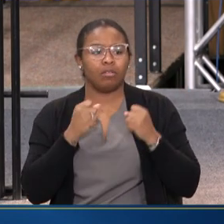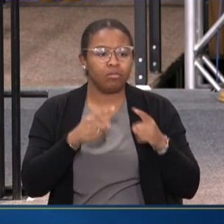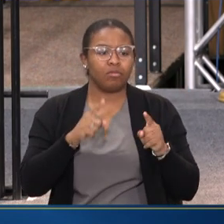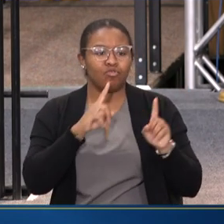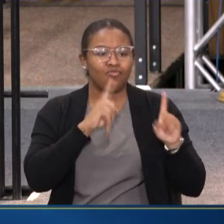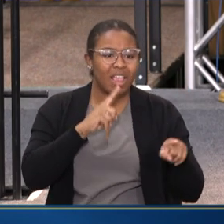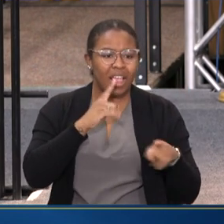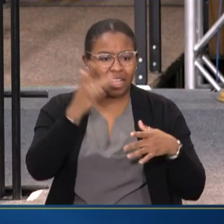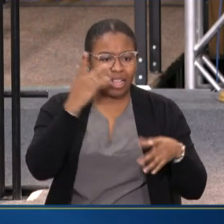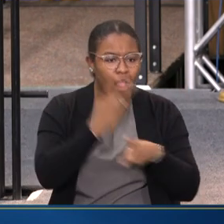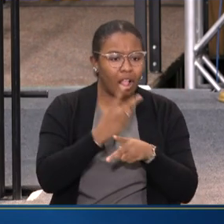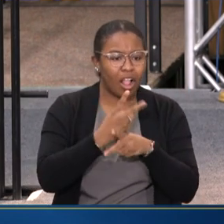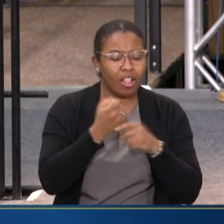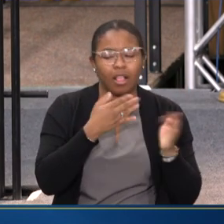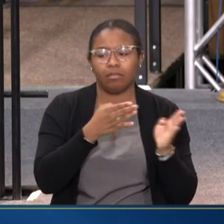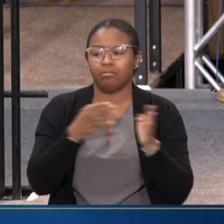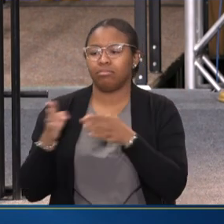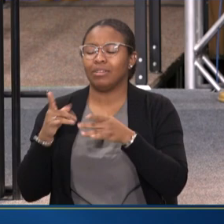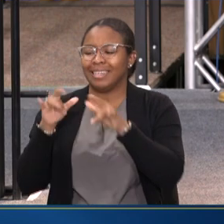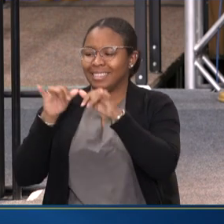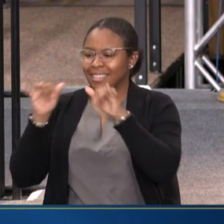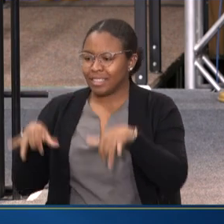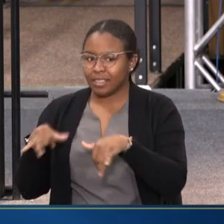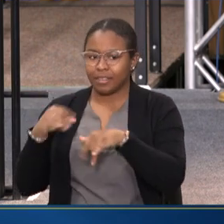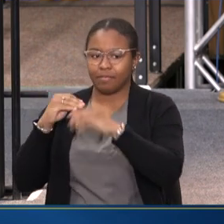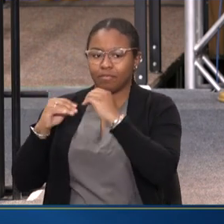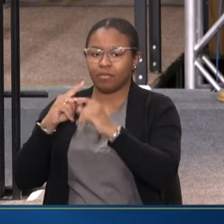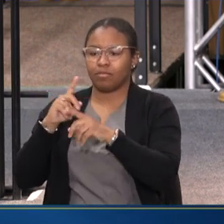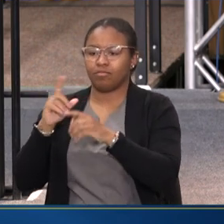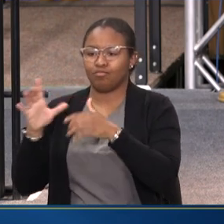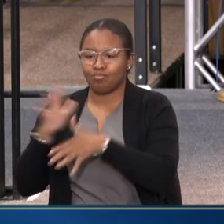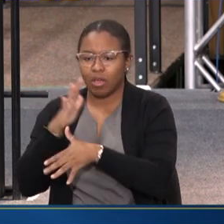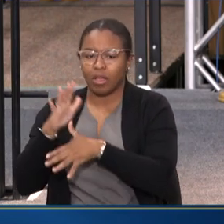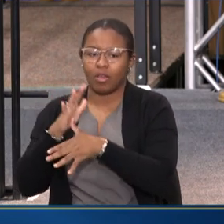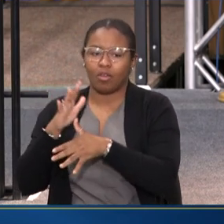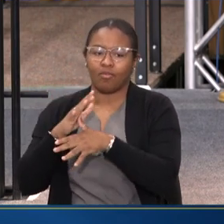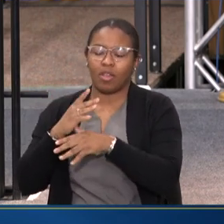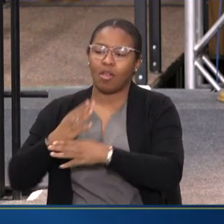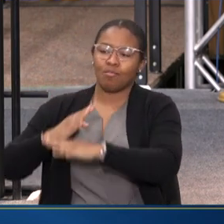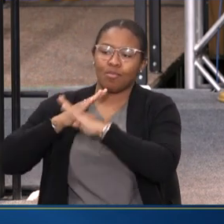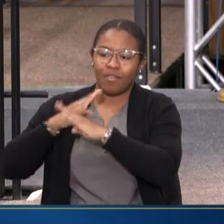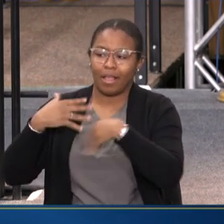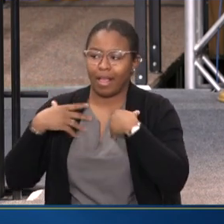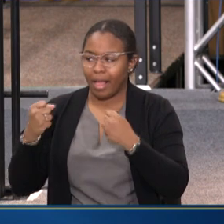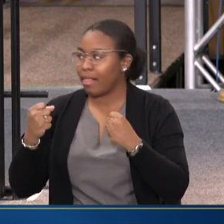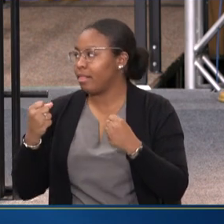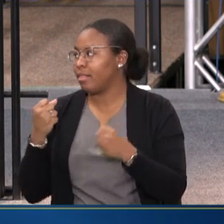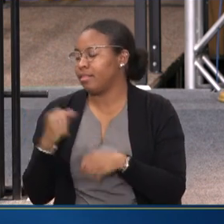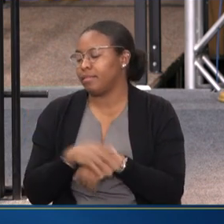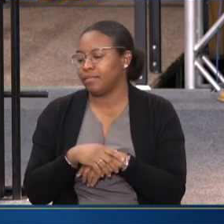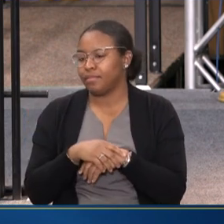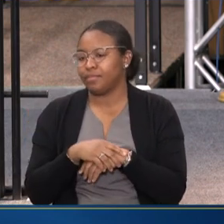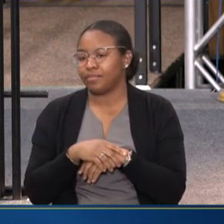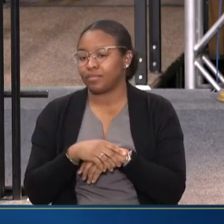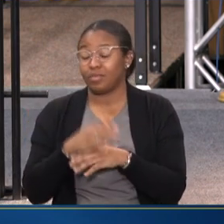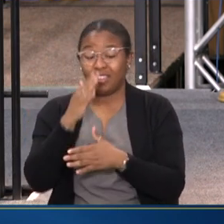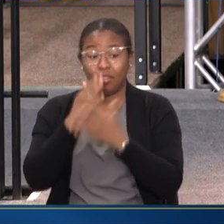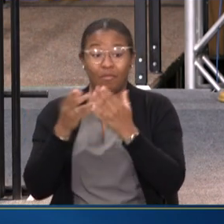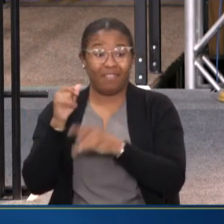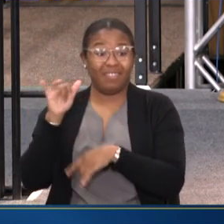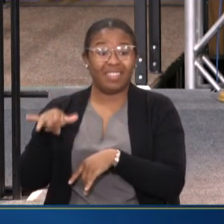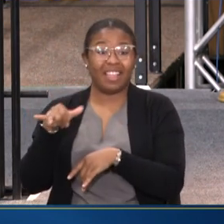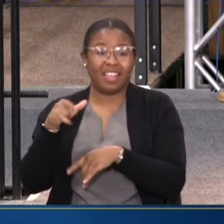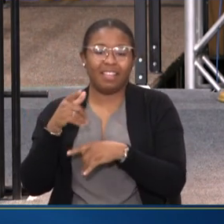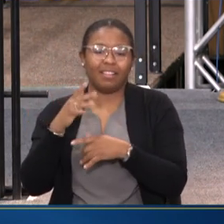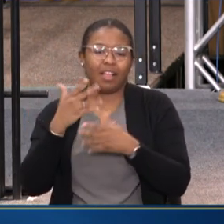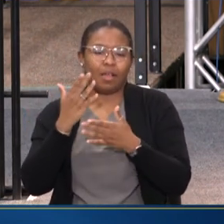care toward a system that values and prioritizes preventive health and wellness. And part of that is the